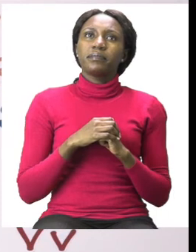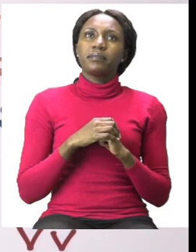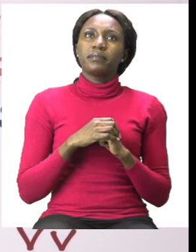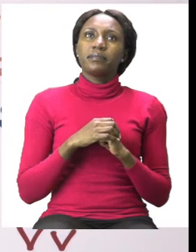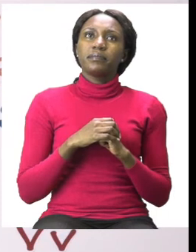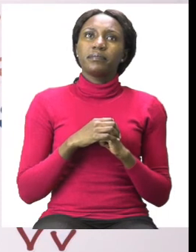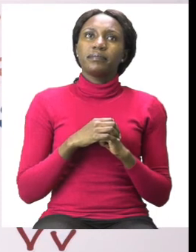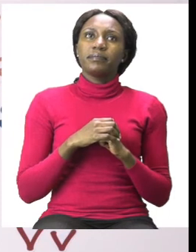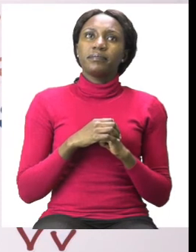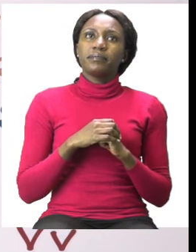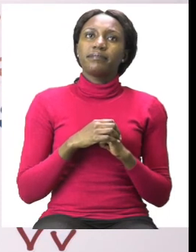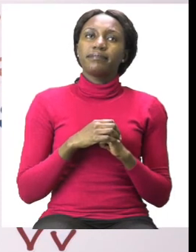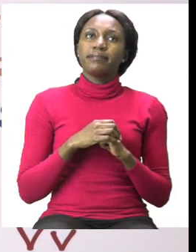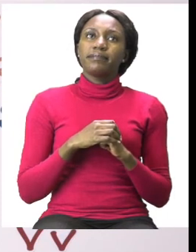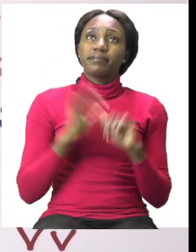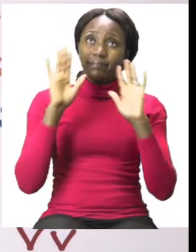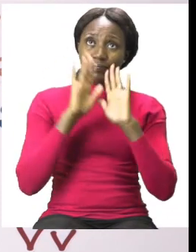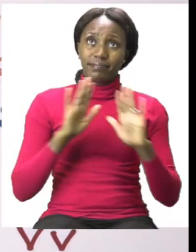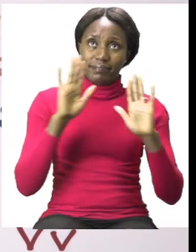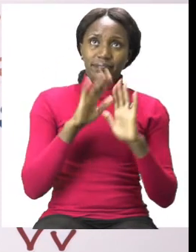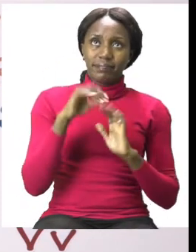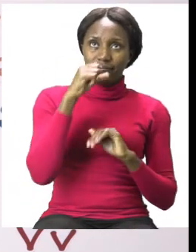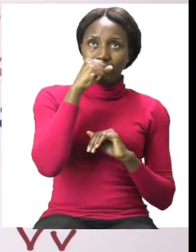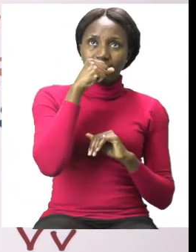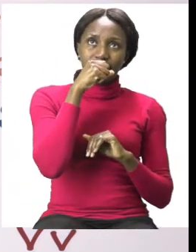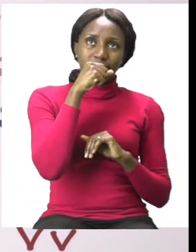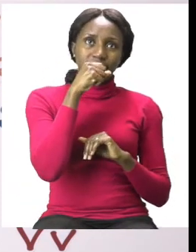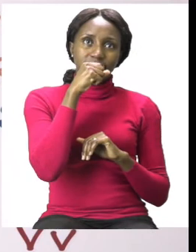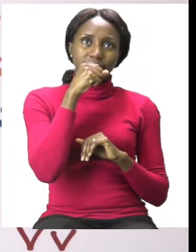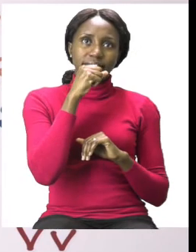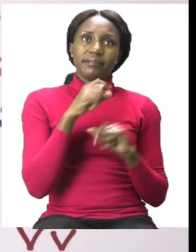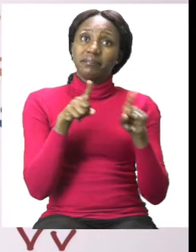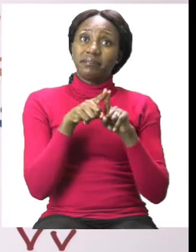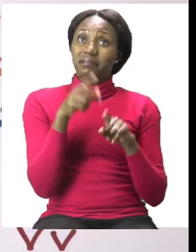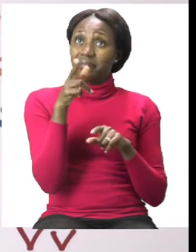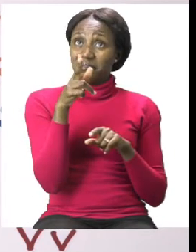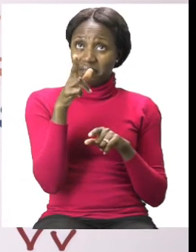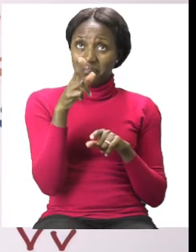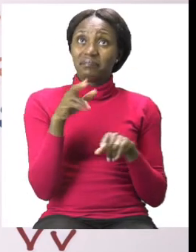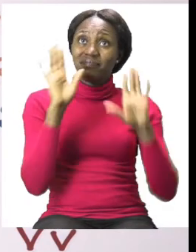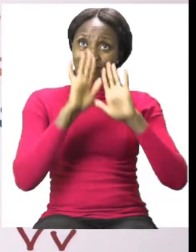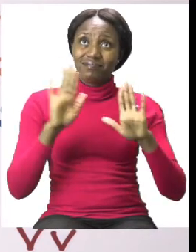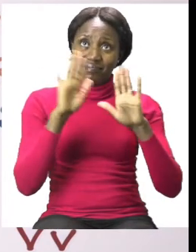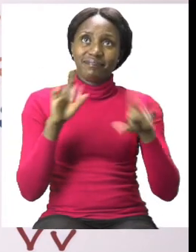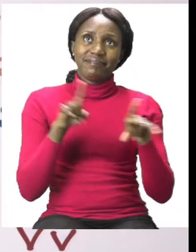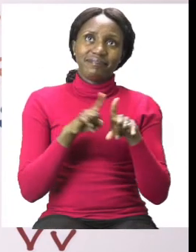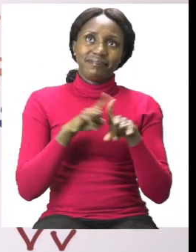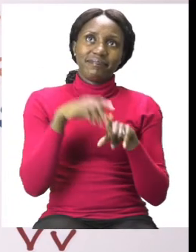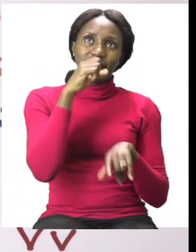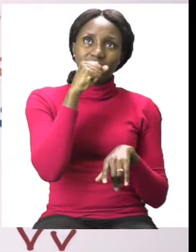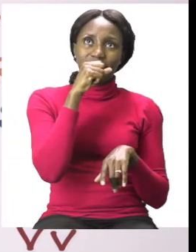and you have to color that house orange. Like the pair of scissors.